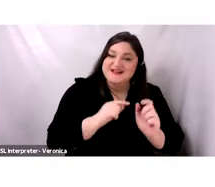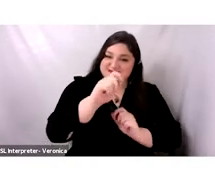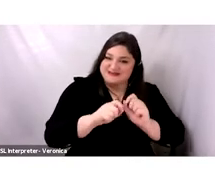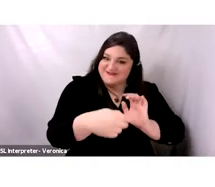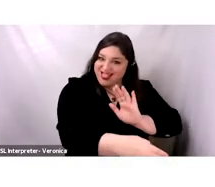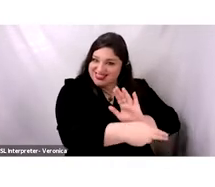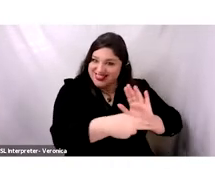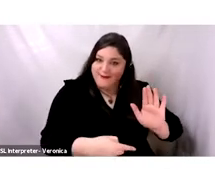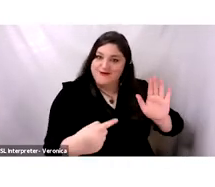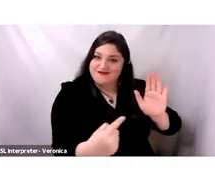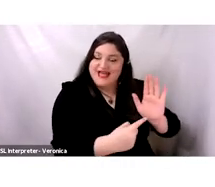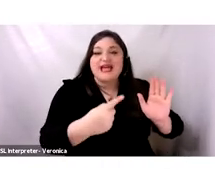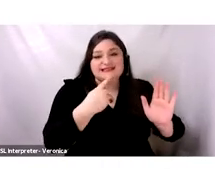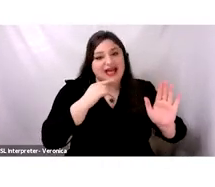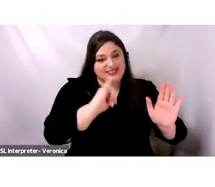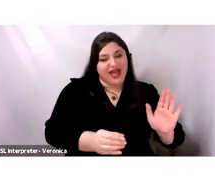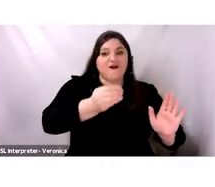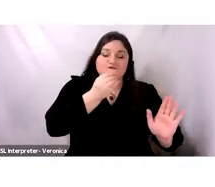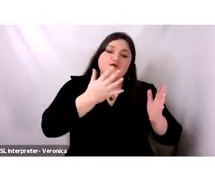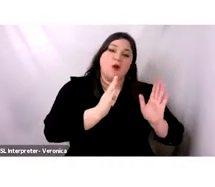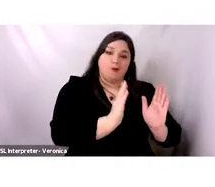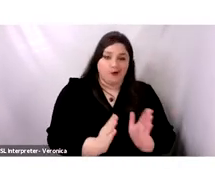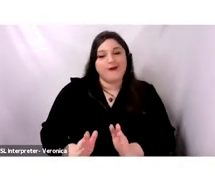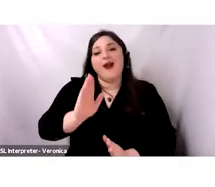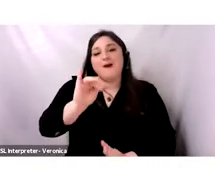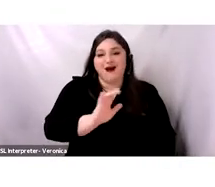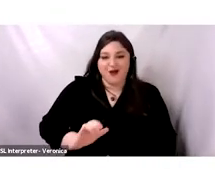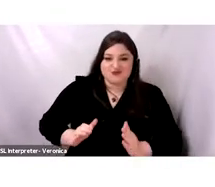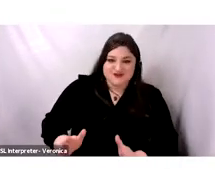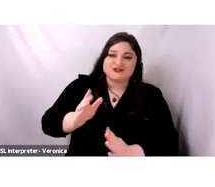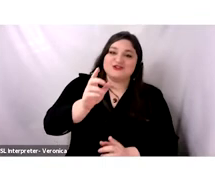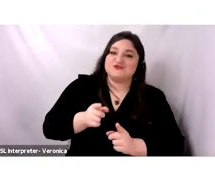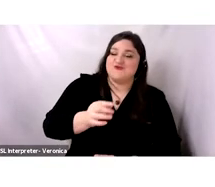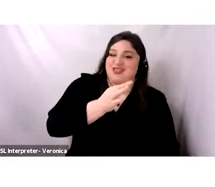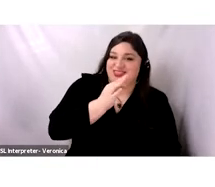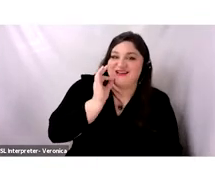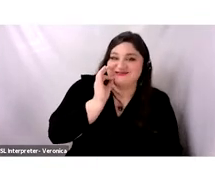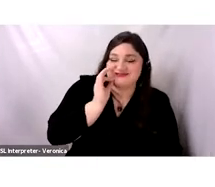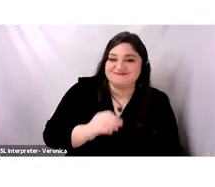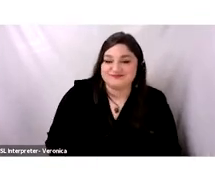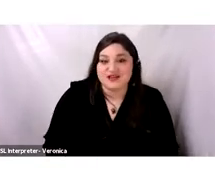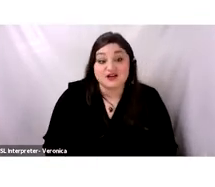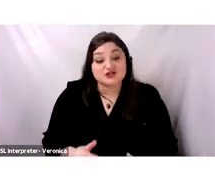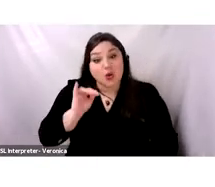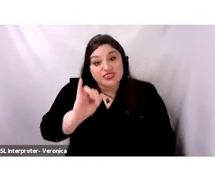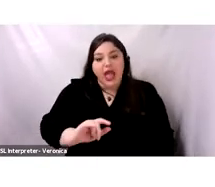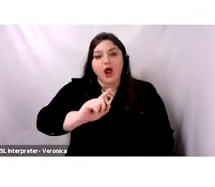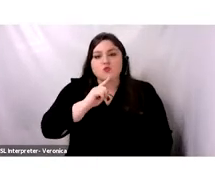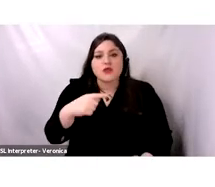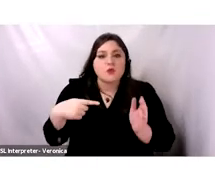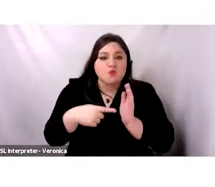prepared by the Christians during the Lent period. And this reflects the diversity in